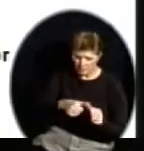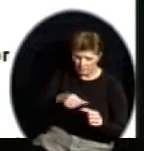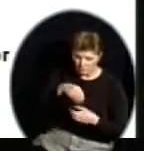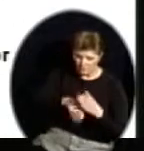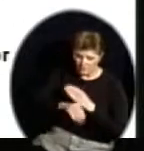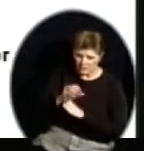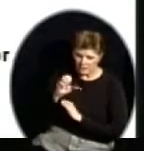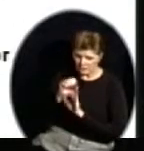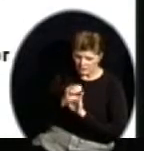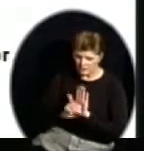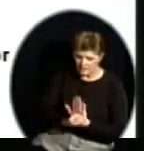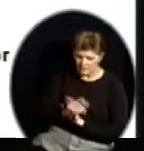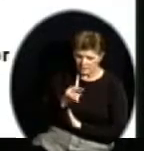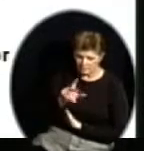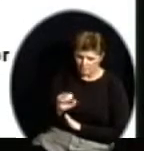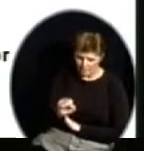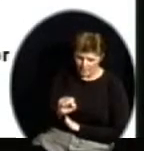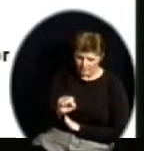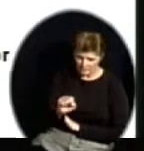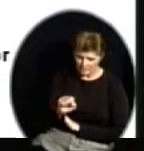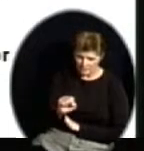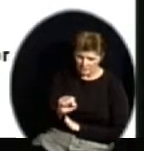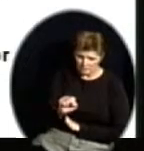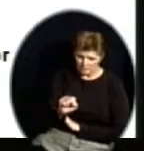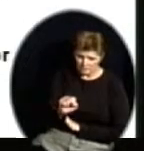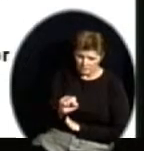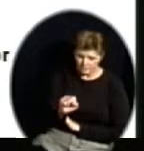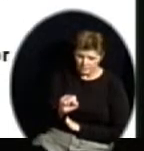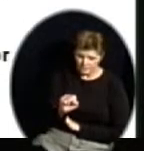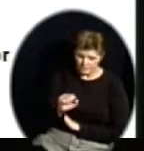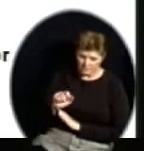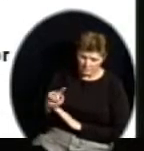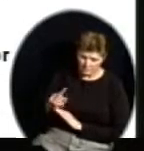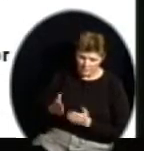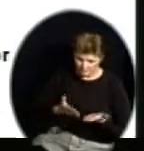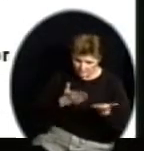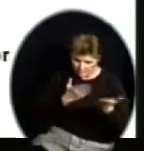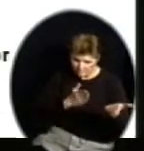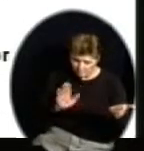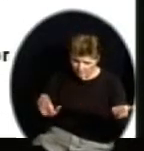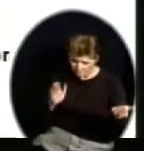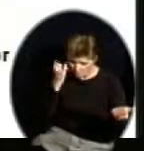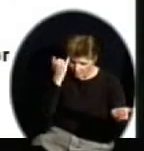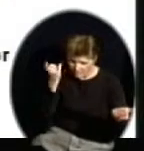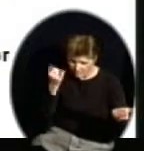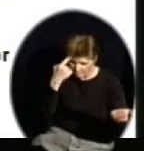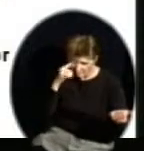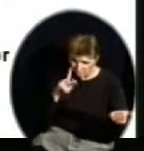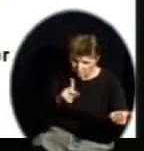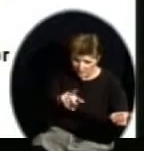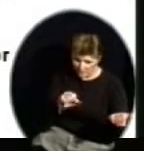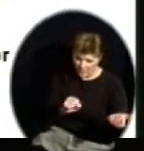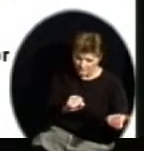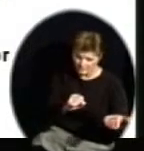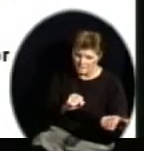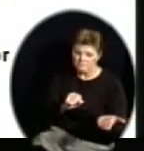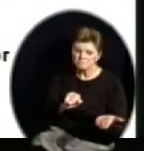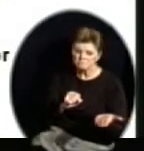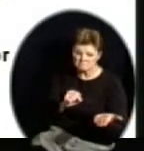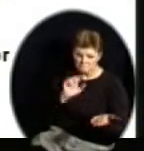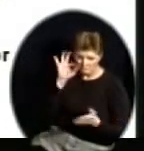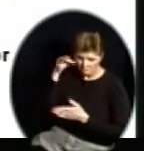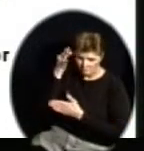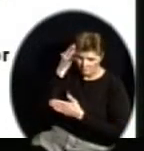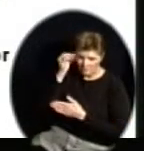requirement for what AYP would be defined. They submitted that to the federal government, and it was approved. Number one, a very